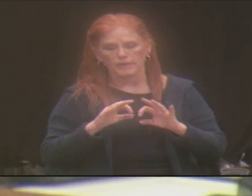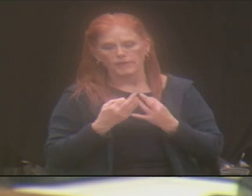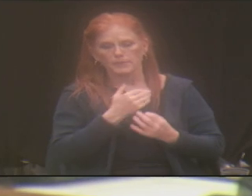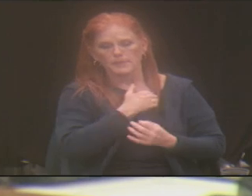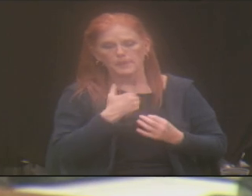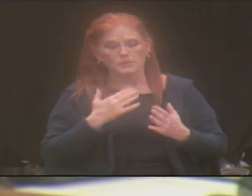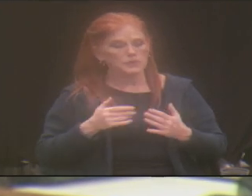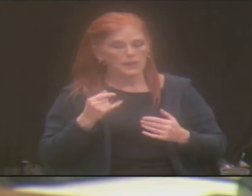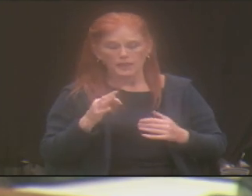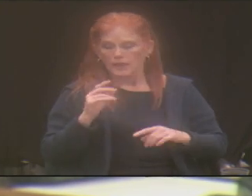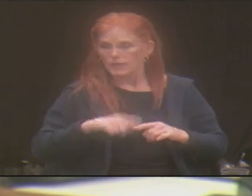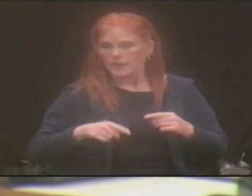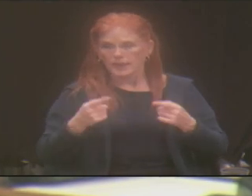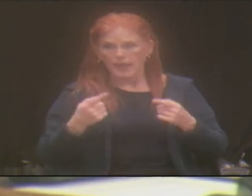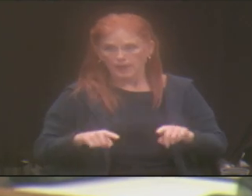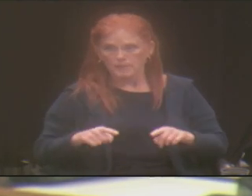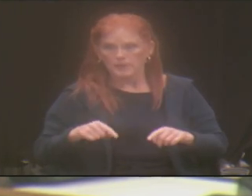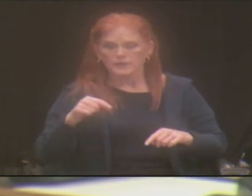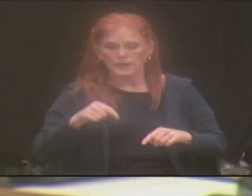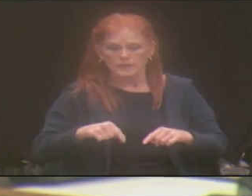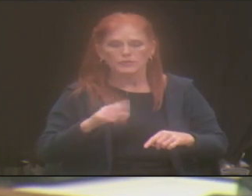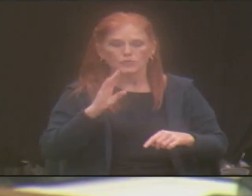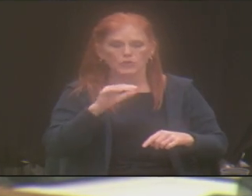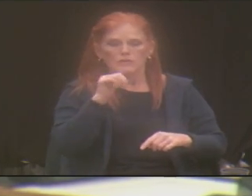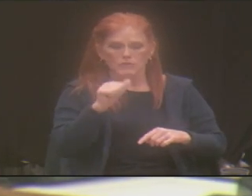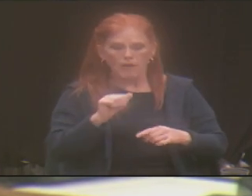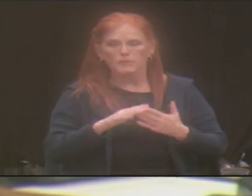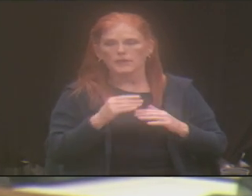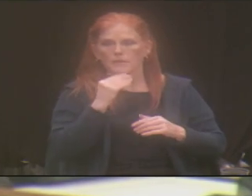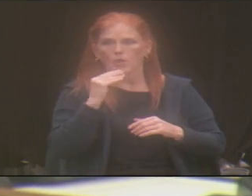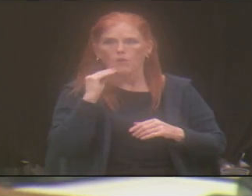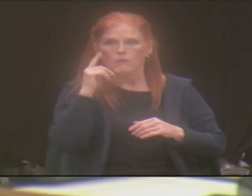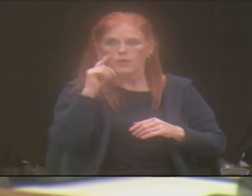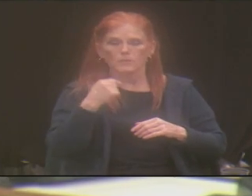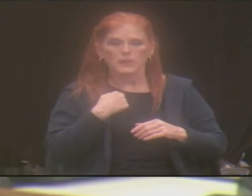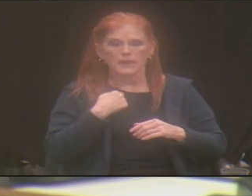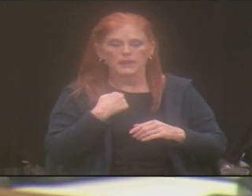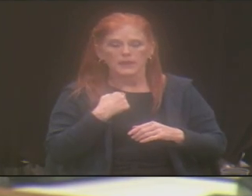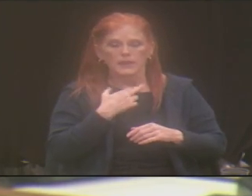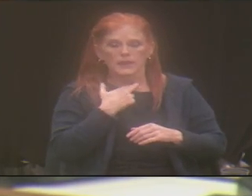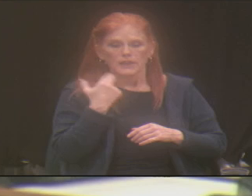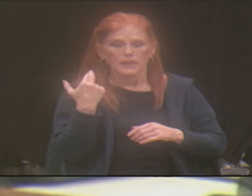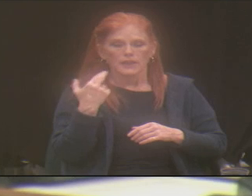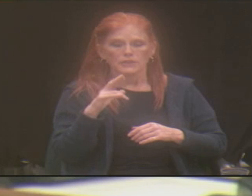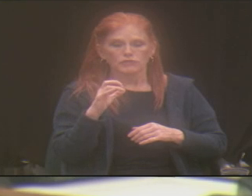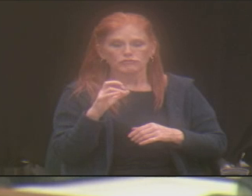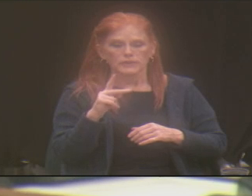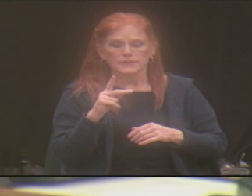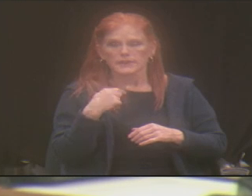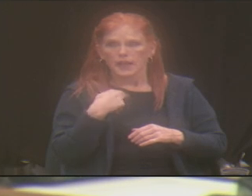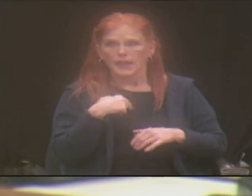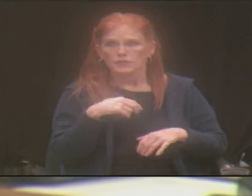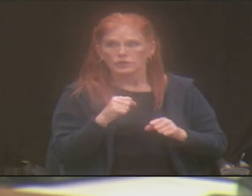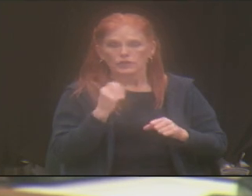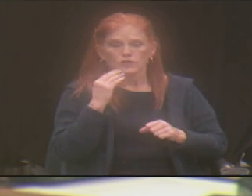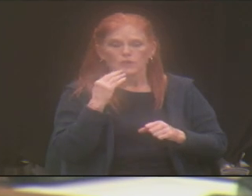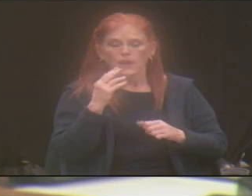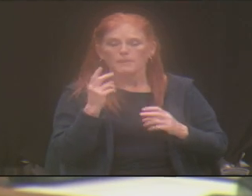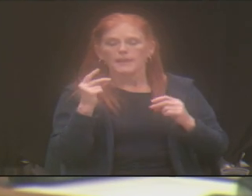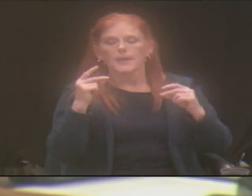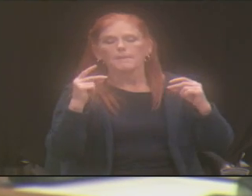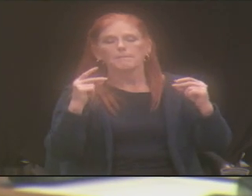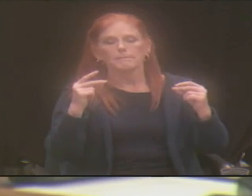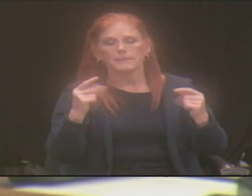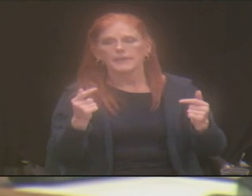can't happen, then this cannot be a home for me. It was a risk that I took knowing that that might immediately shut